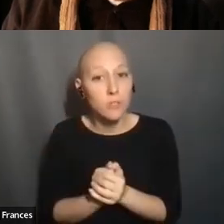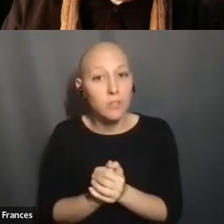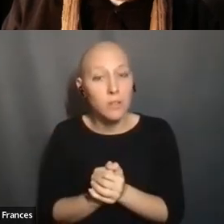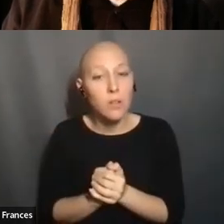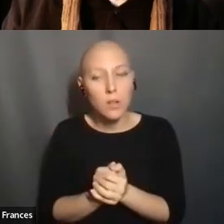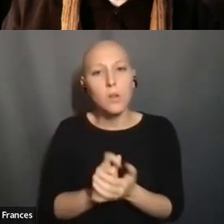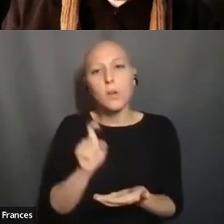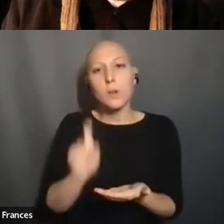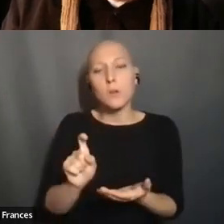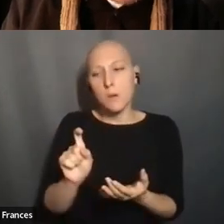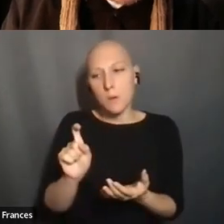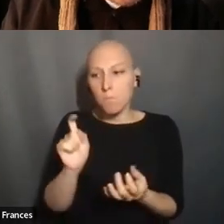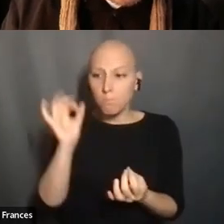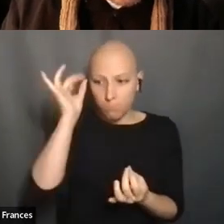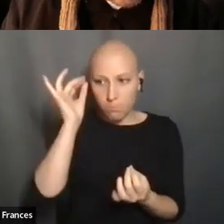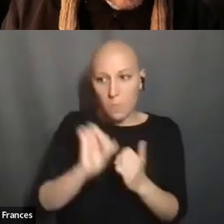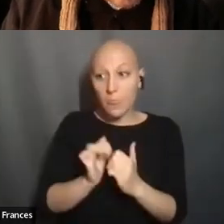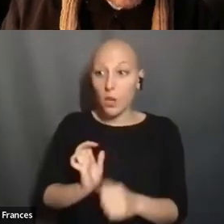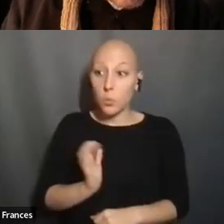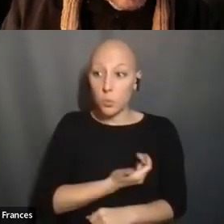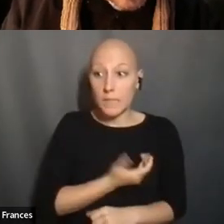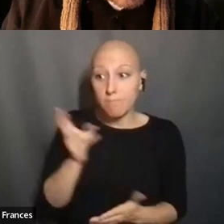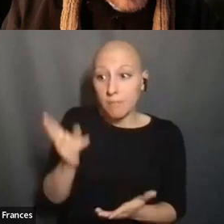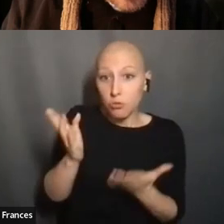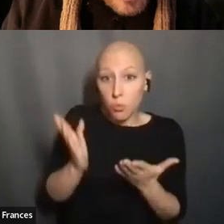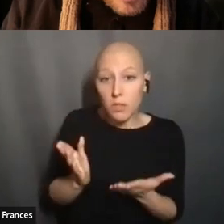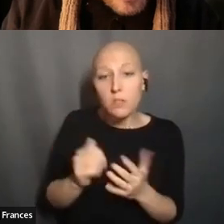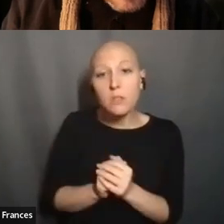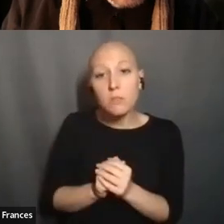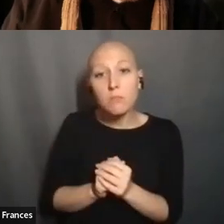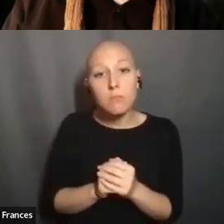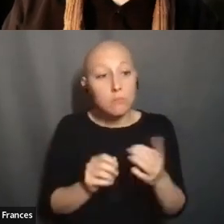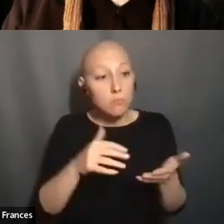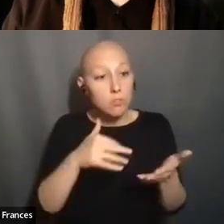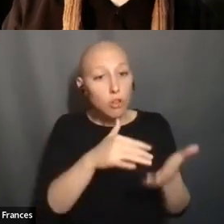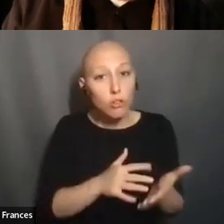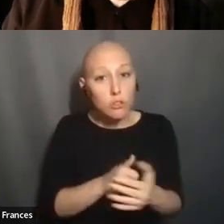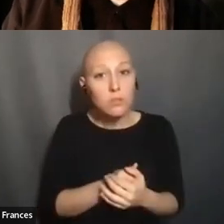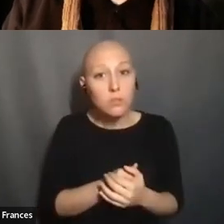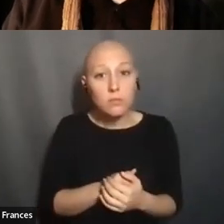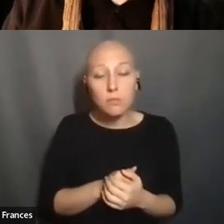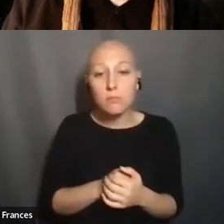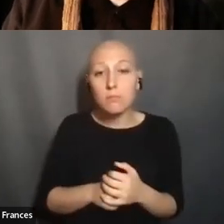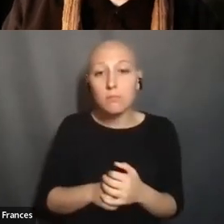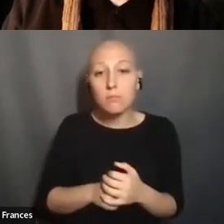WE AS HISTORIANS AND OTHER SCHOLARS AND ETHICISTS WANT TO MAKE,